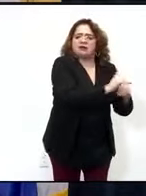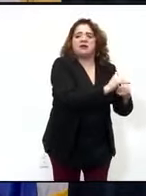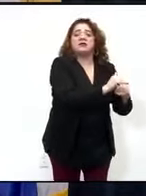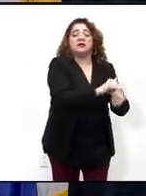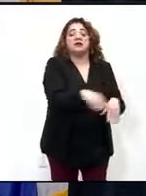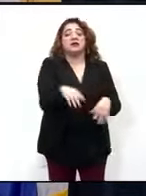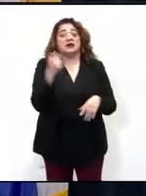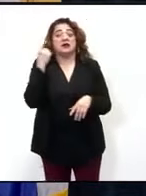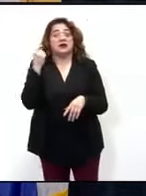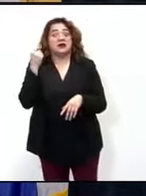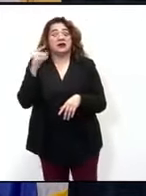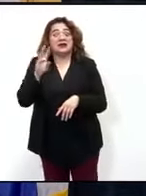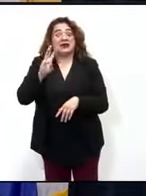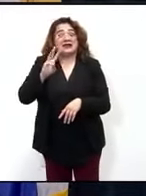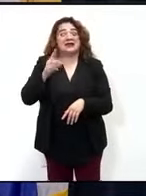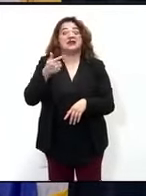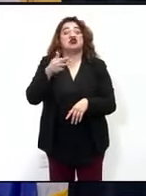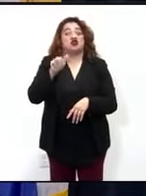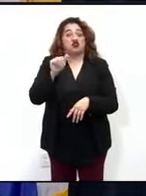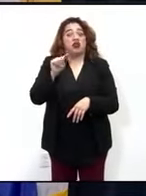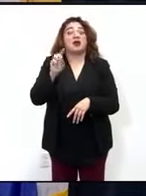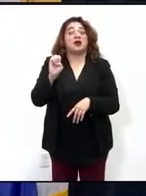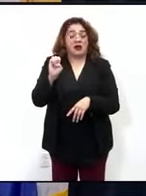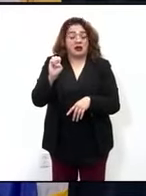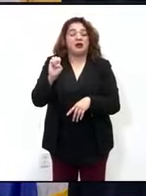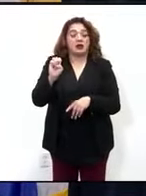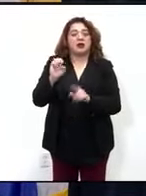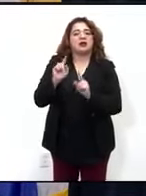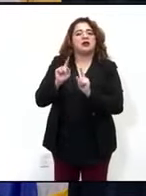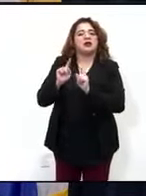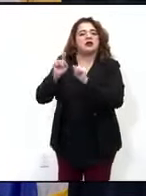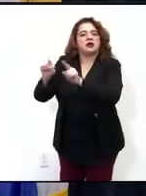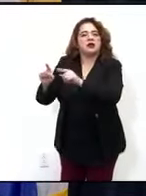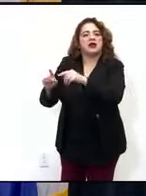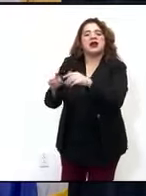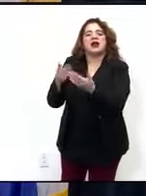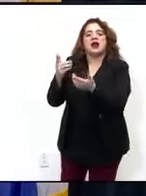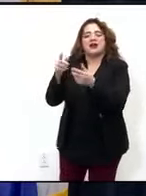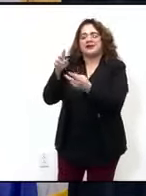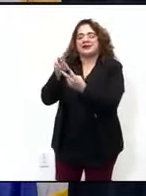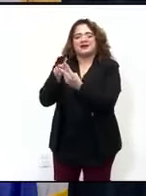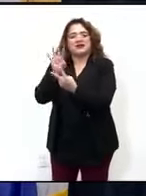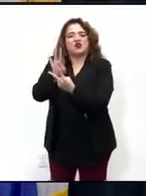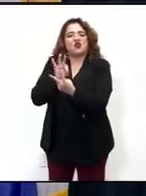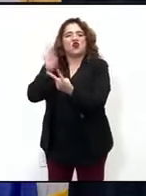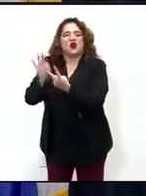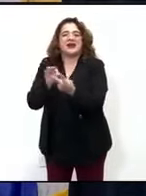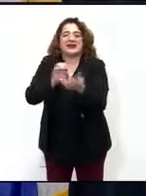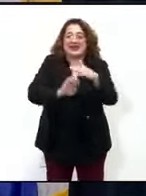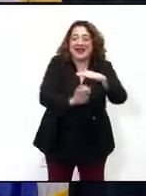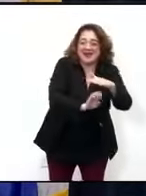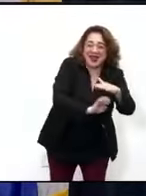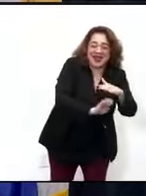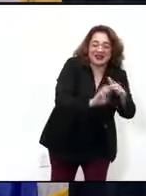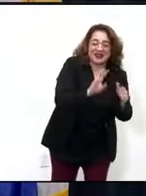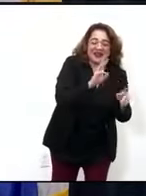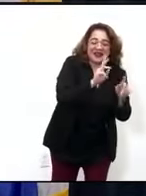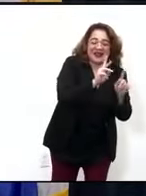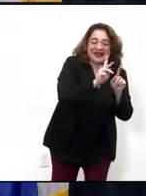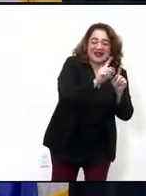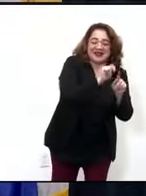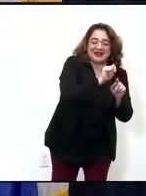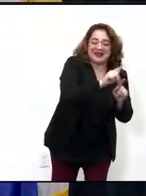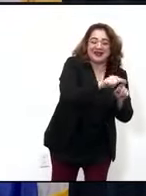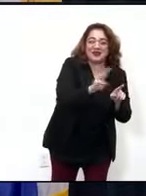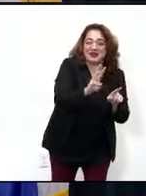so in Long Beach Unified sixth grade students attend on a middle school or a K-8 campus and because they move in a course in